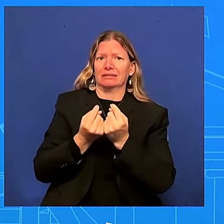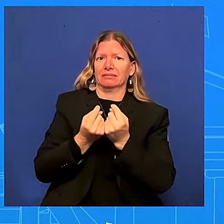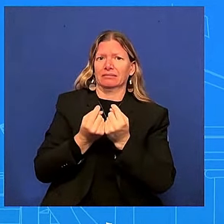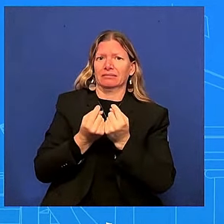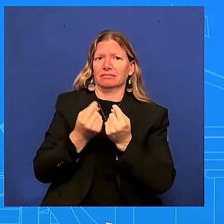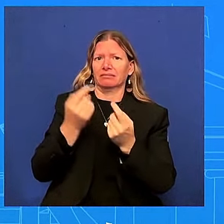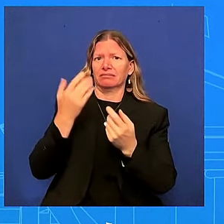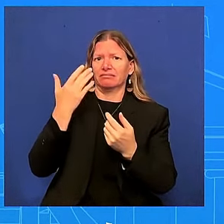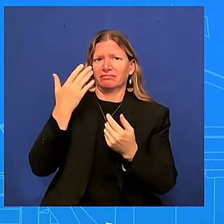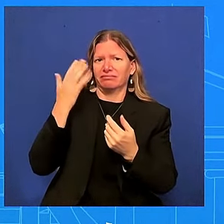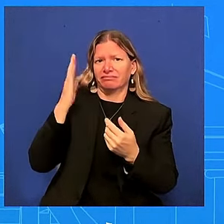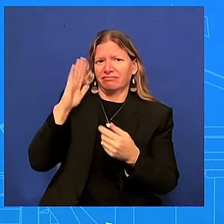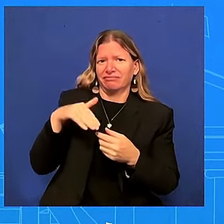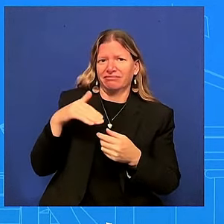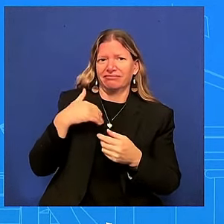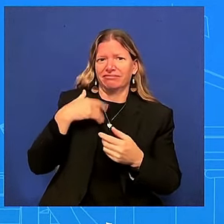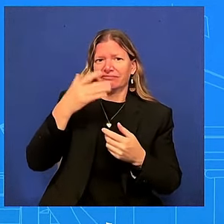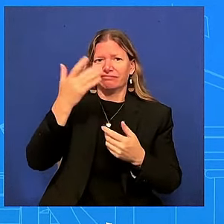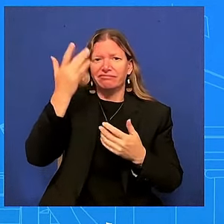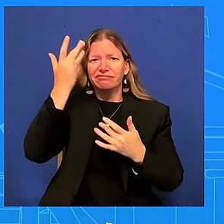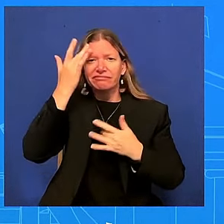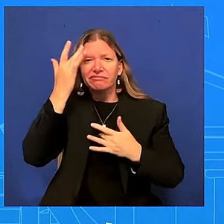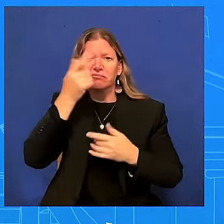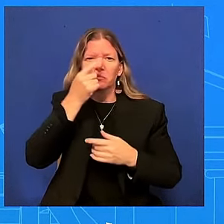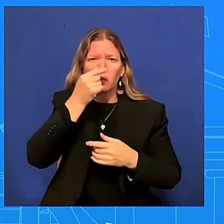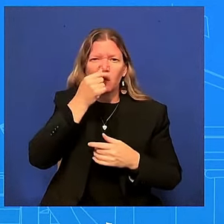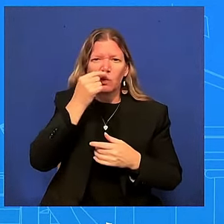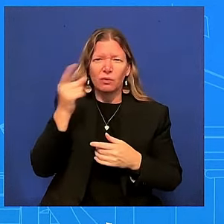and look you know